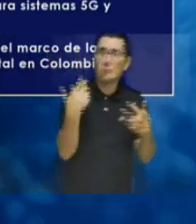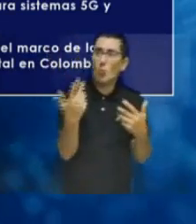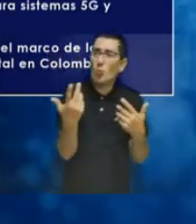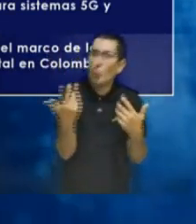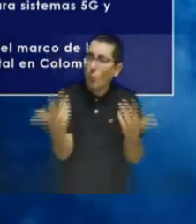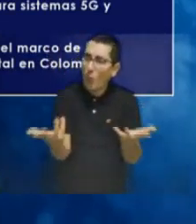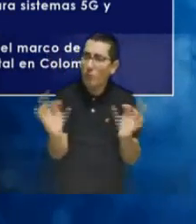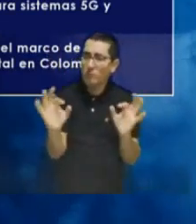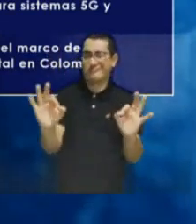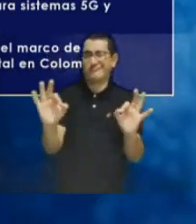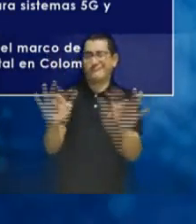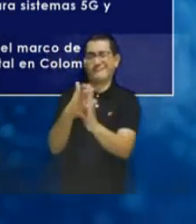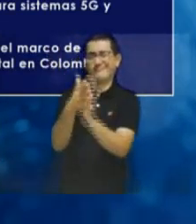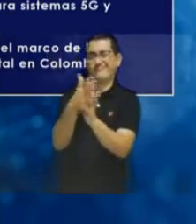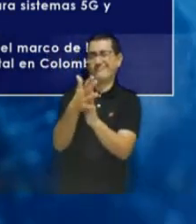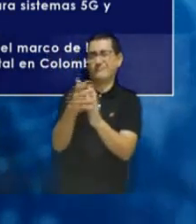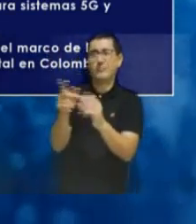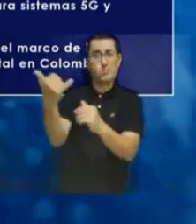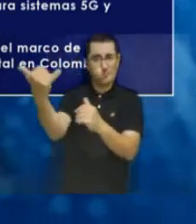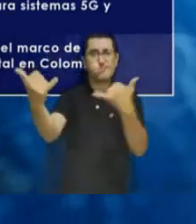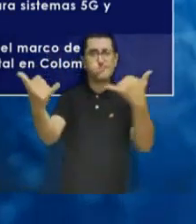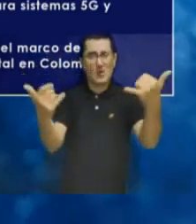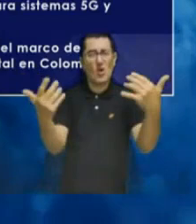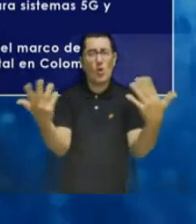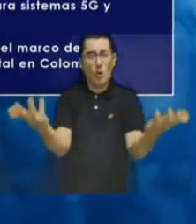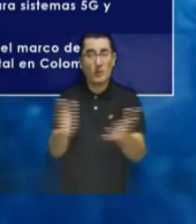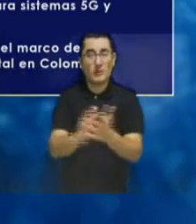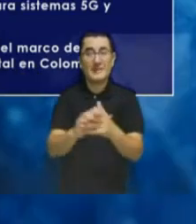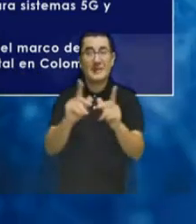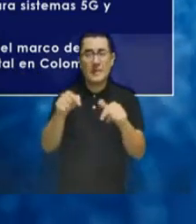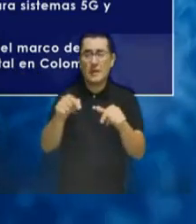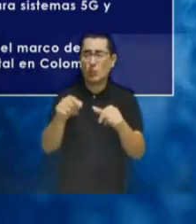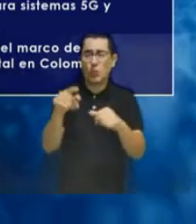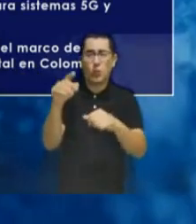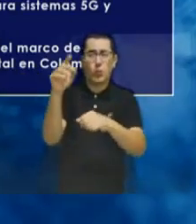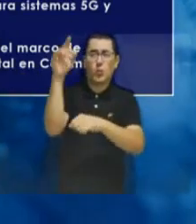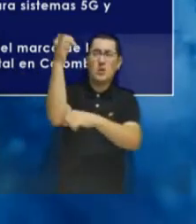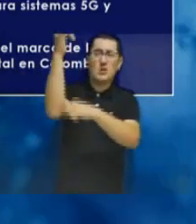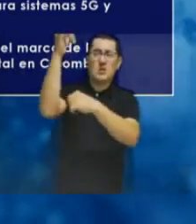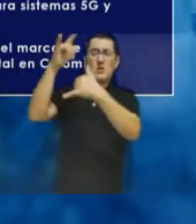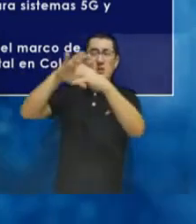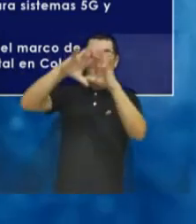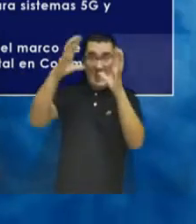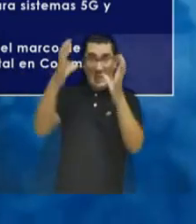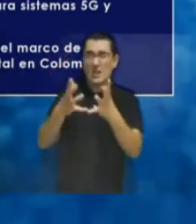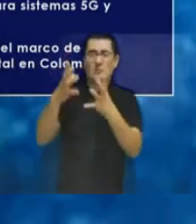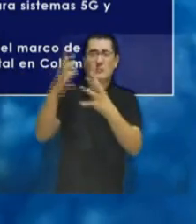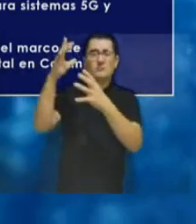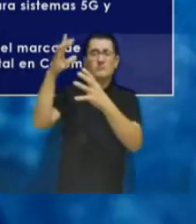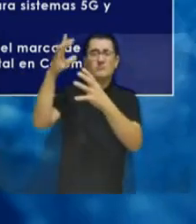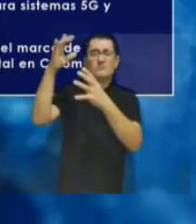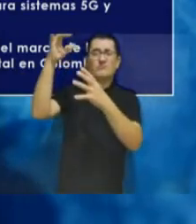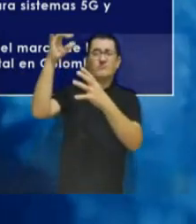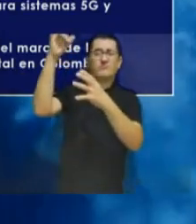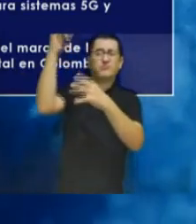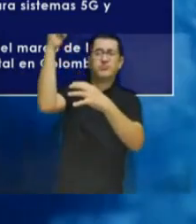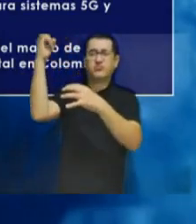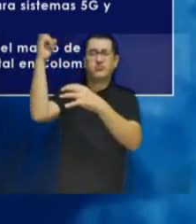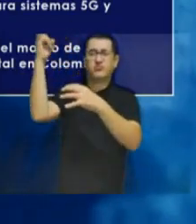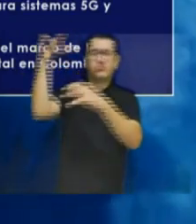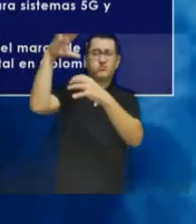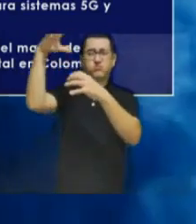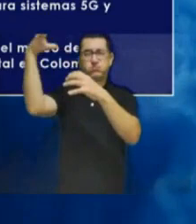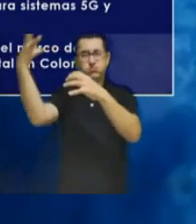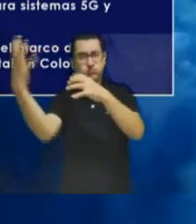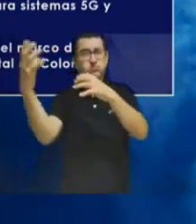Now then, in the mega-constellations panel, that is, satellite, we were accompanied by four